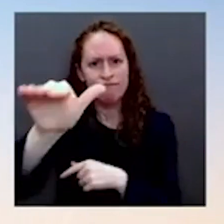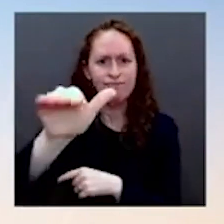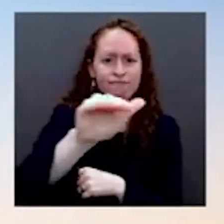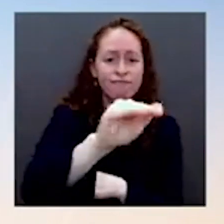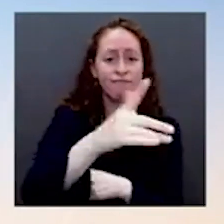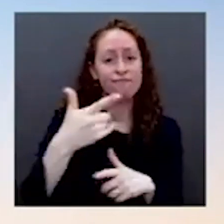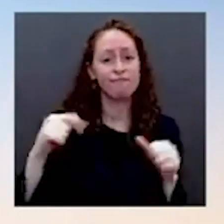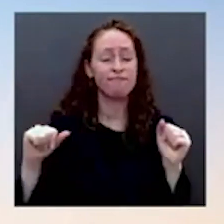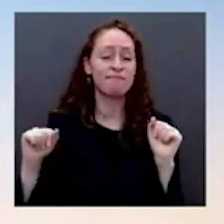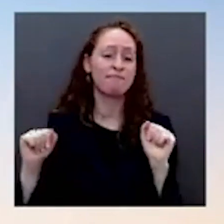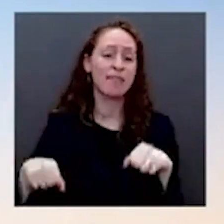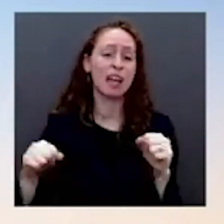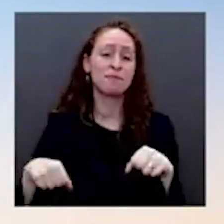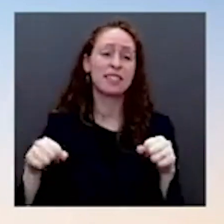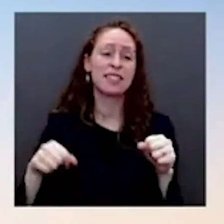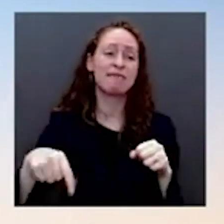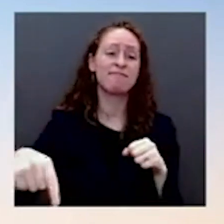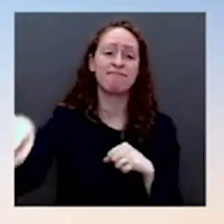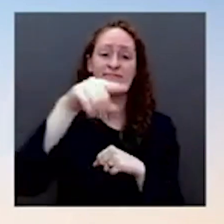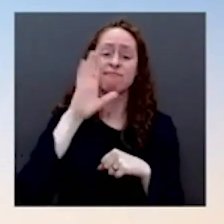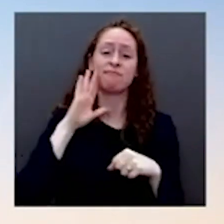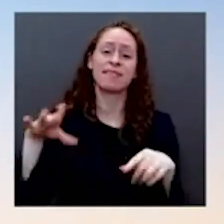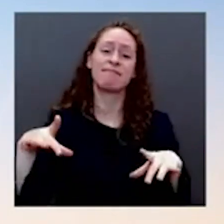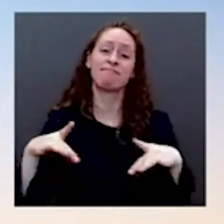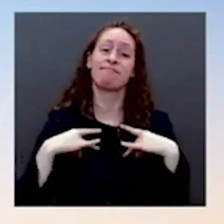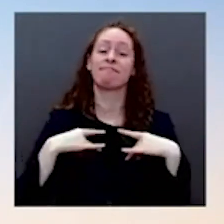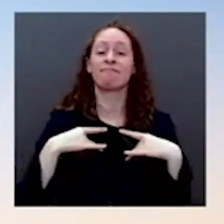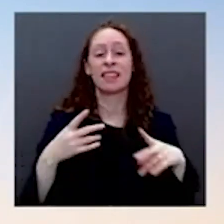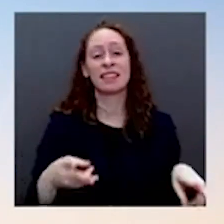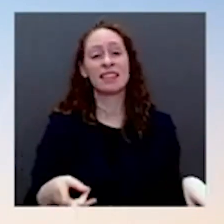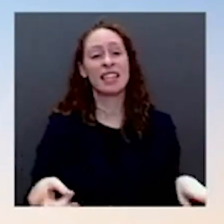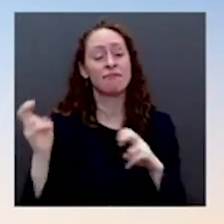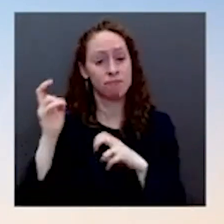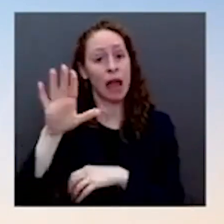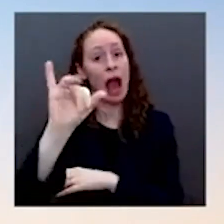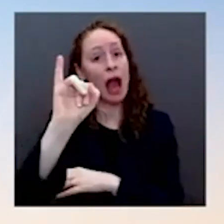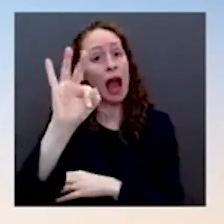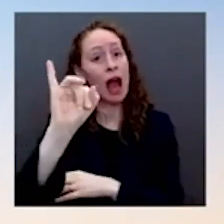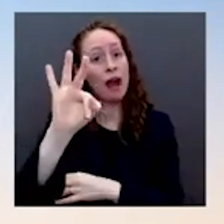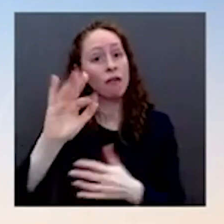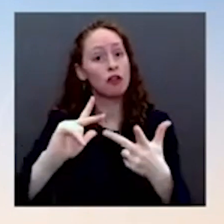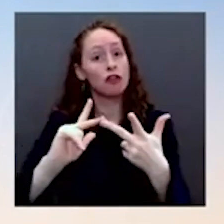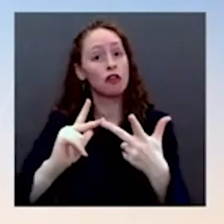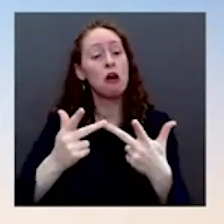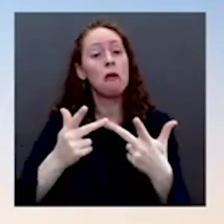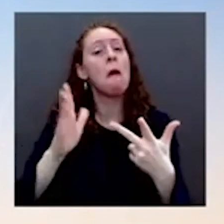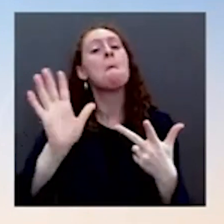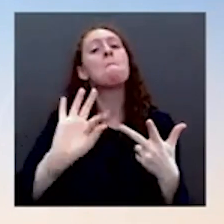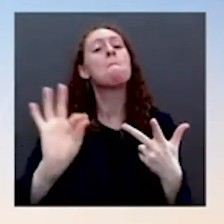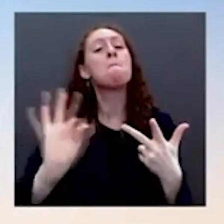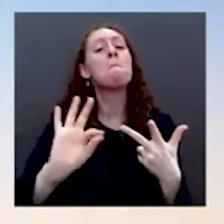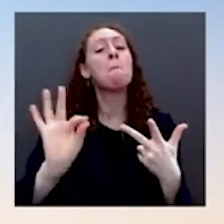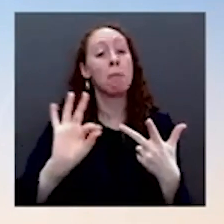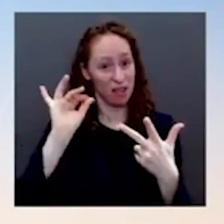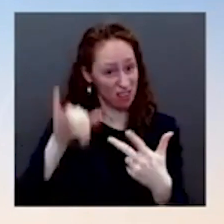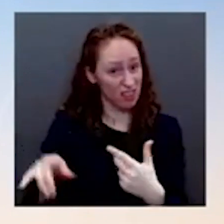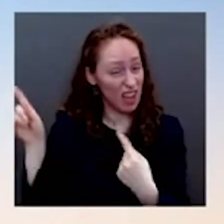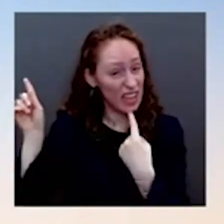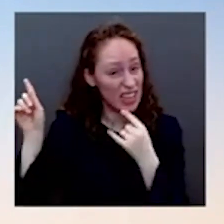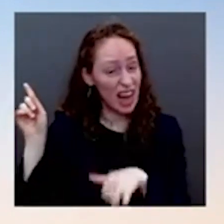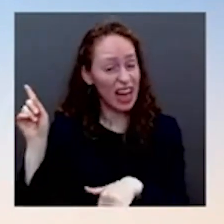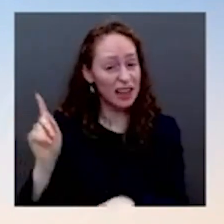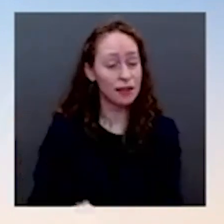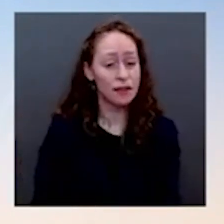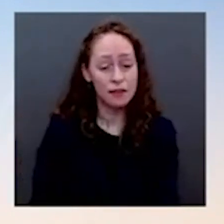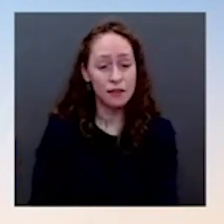to Americans is, we know there are going to be breakthrough cases. We've had them at the White House. We are seeing them across the country and certainly